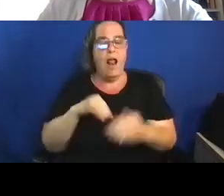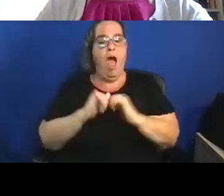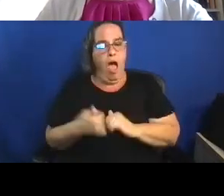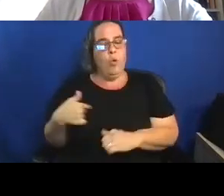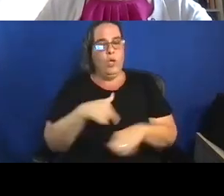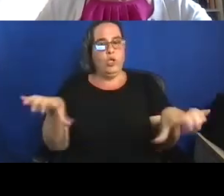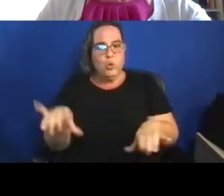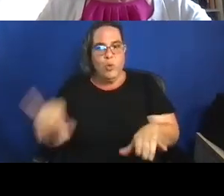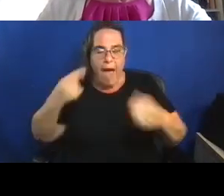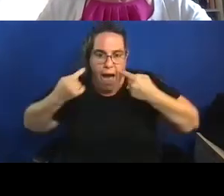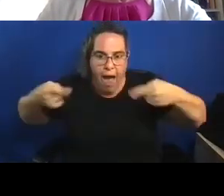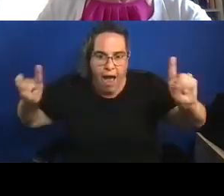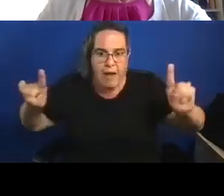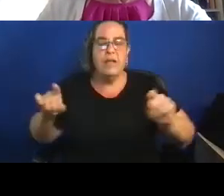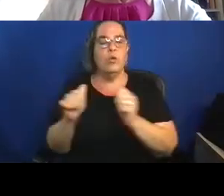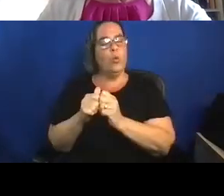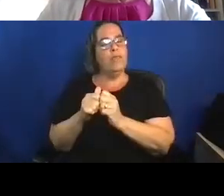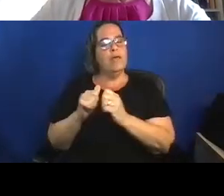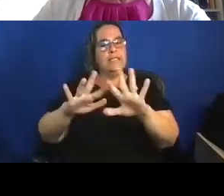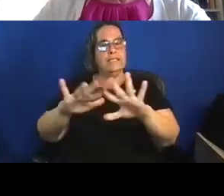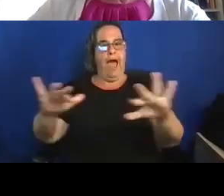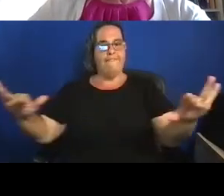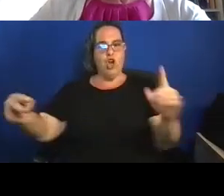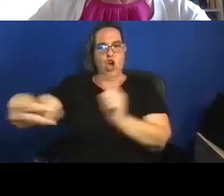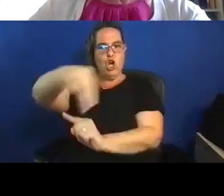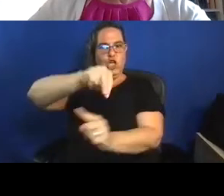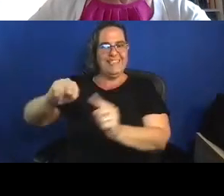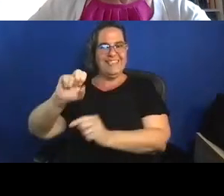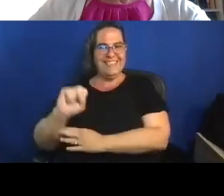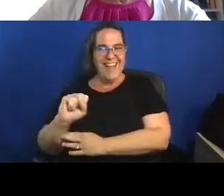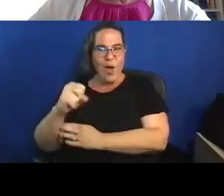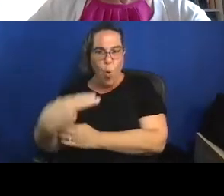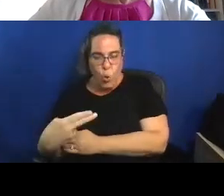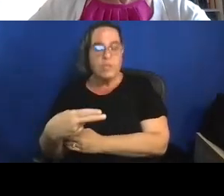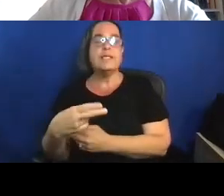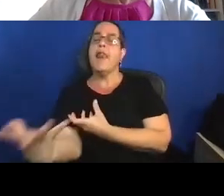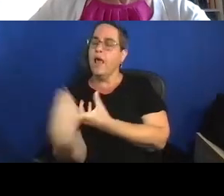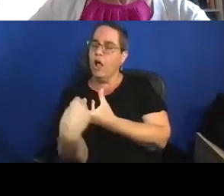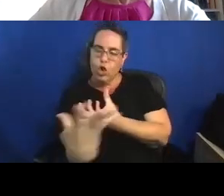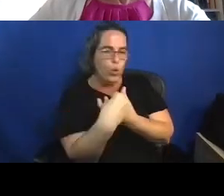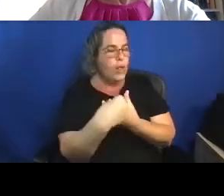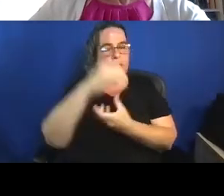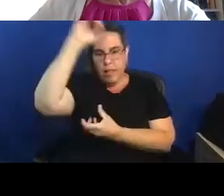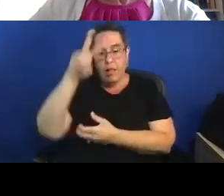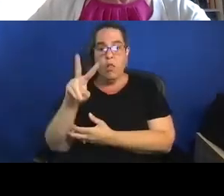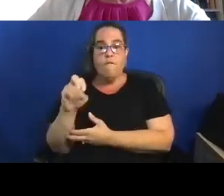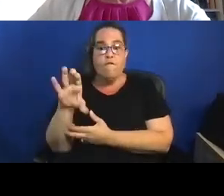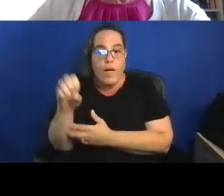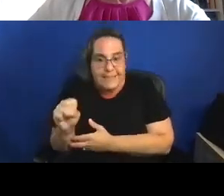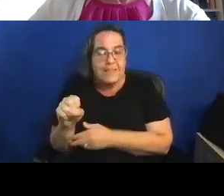speaks to diverse stakeholders and really includes the voices of the people who are using the services?